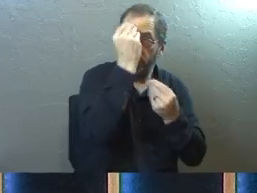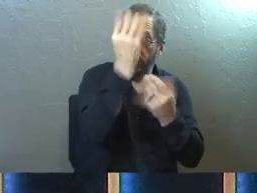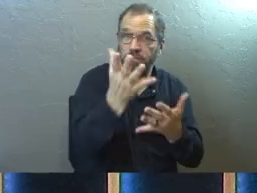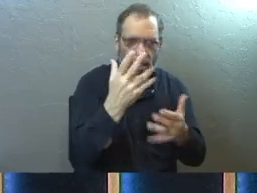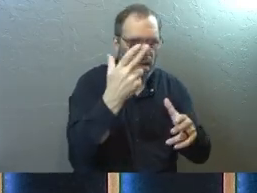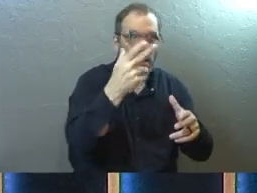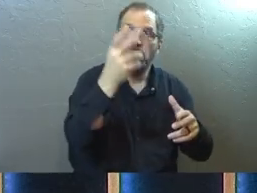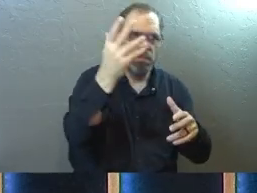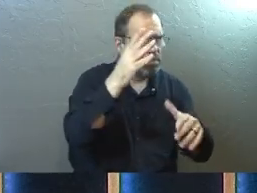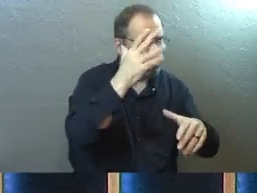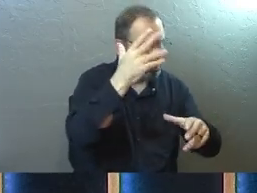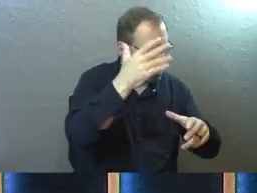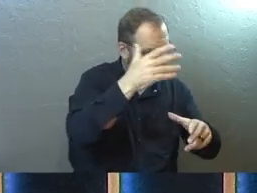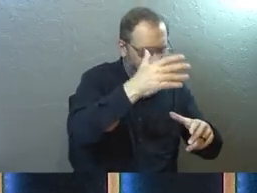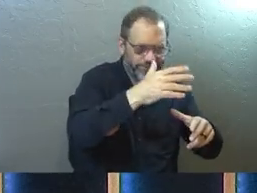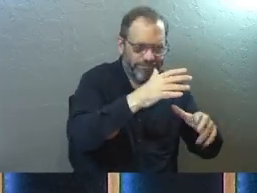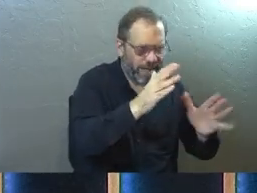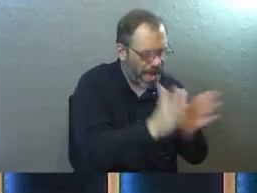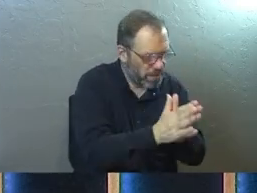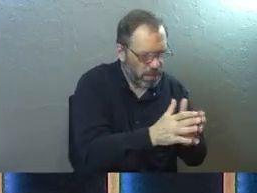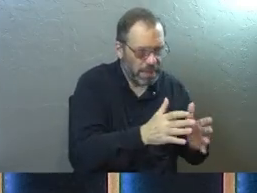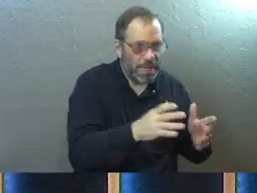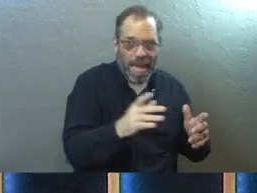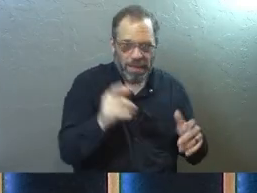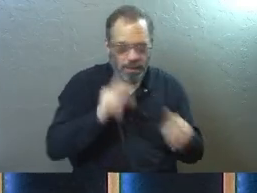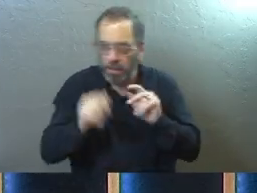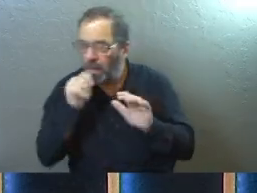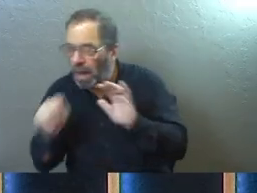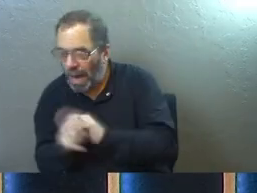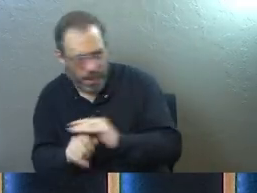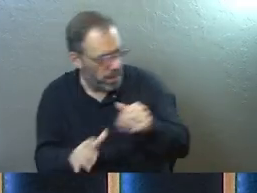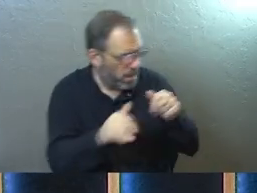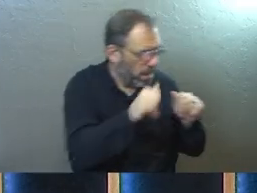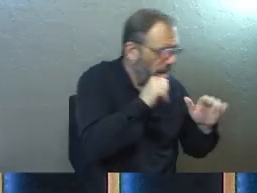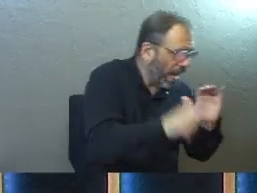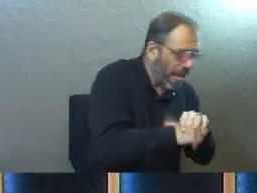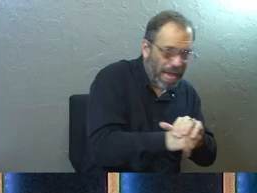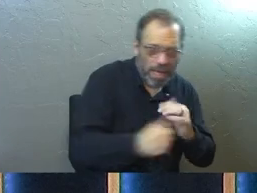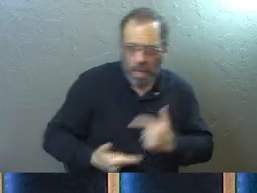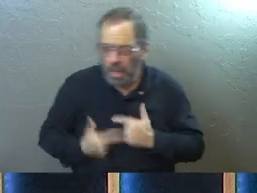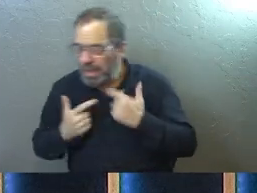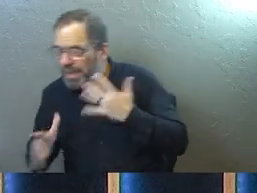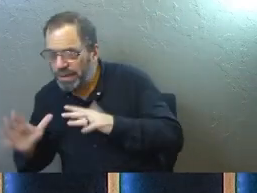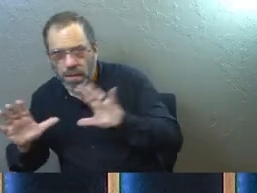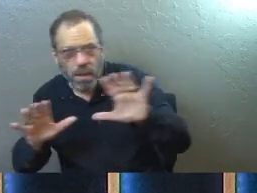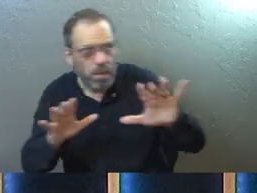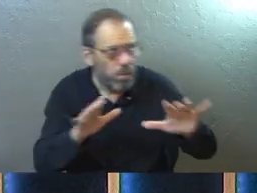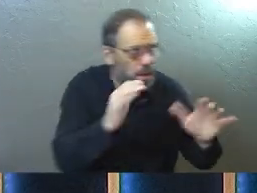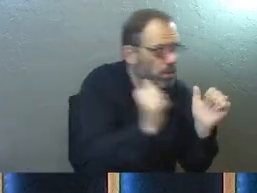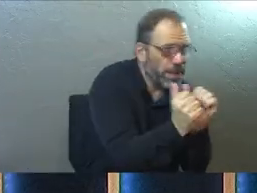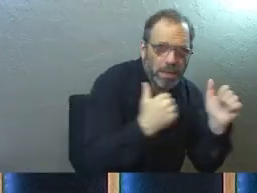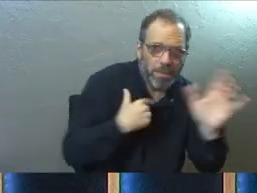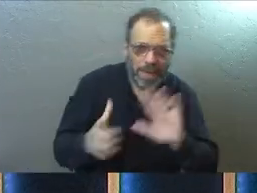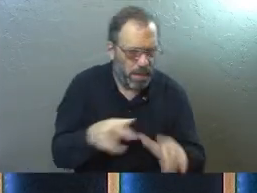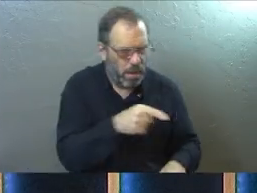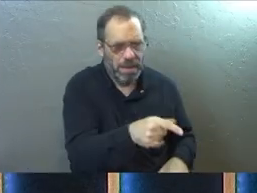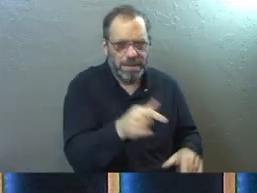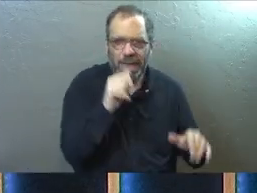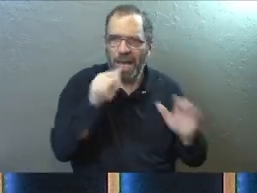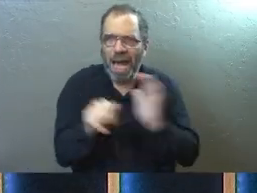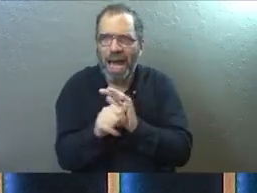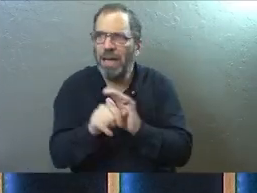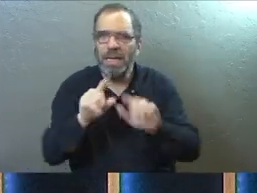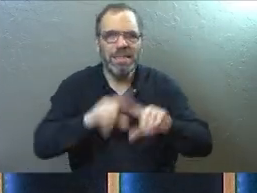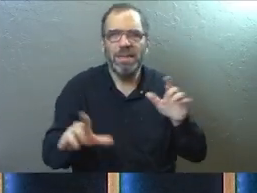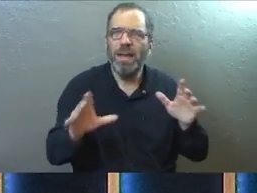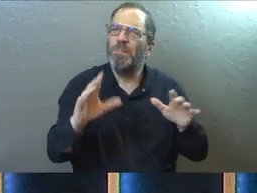God calls them to do. And, and as people are looking for a place to hide, as people are looking for a place to live where they won't get arrested, they start to hide